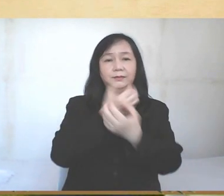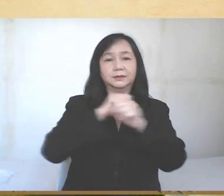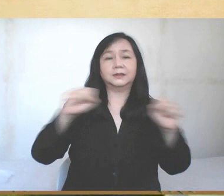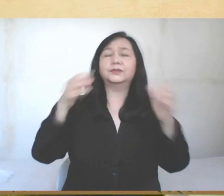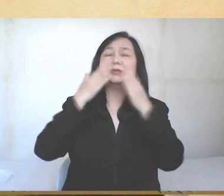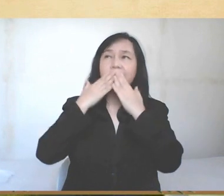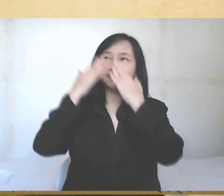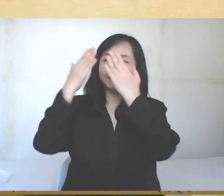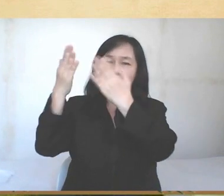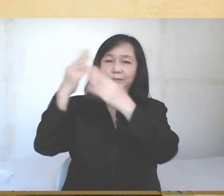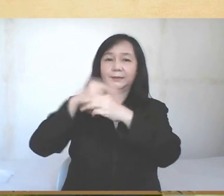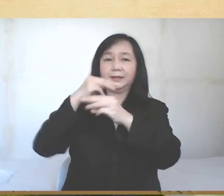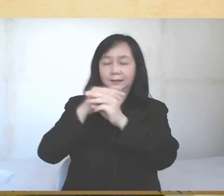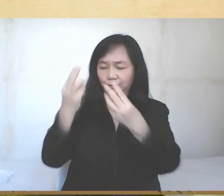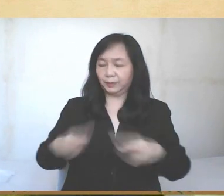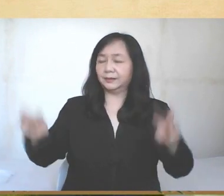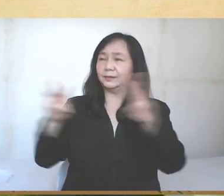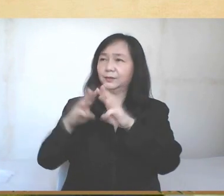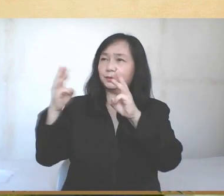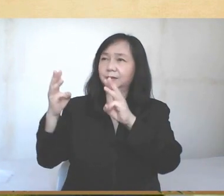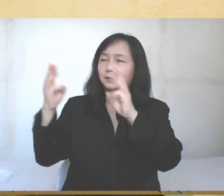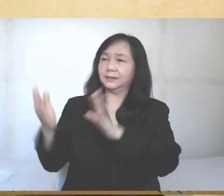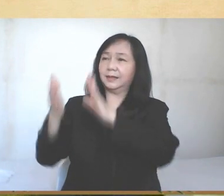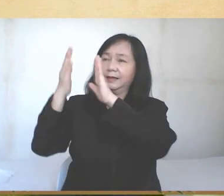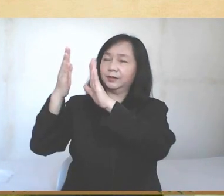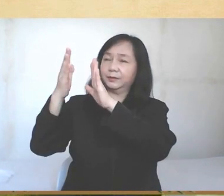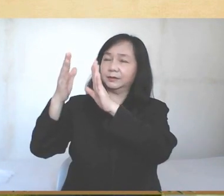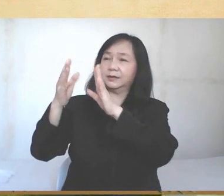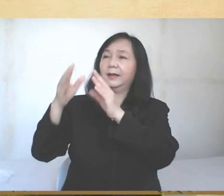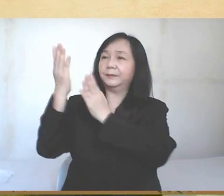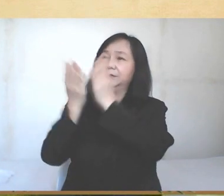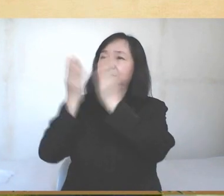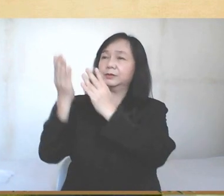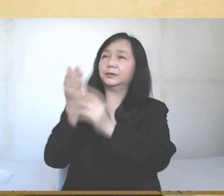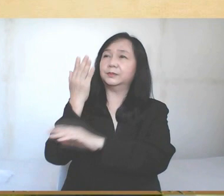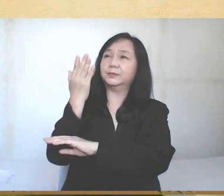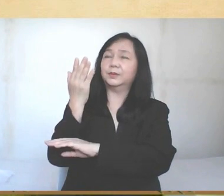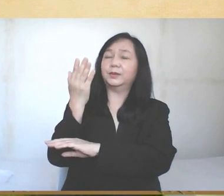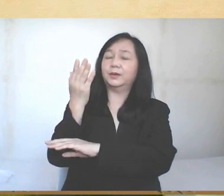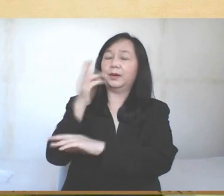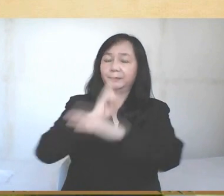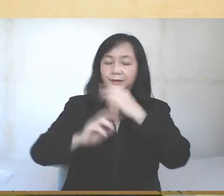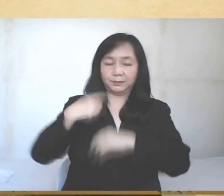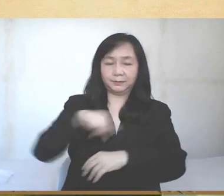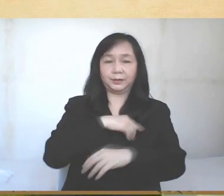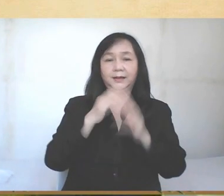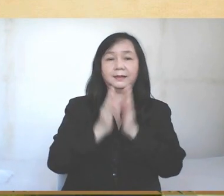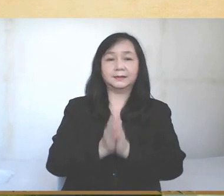the chalice of salvation, giving thanks that you have held us worthy to be in your presence and minister to you.